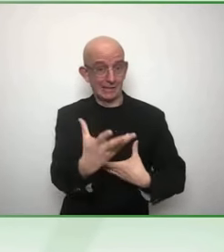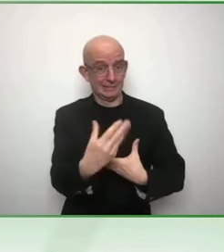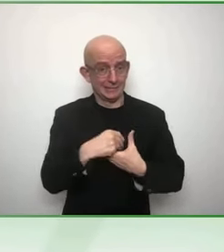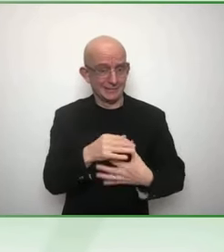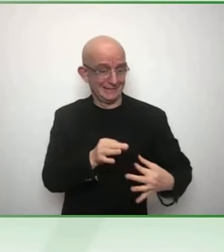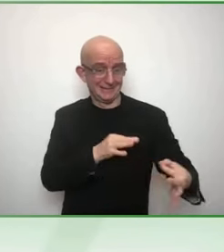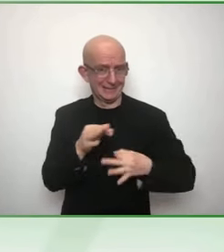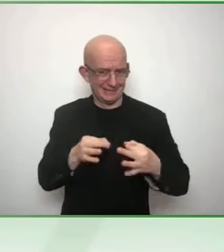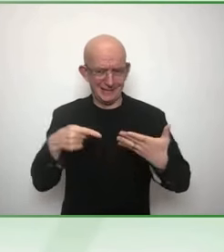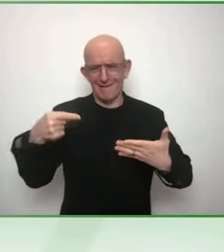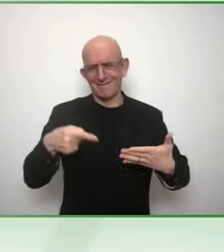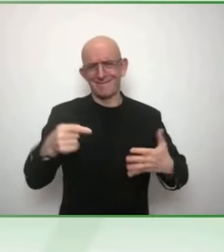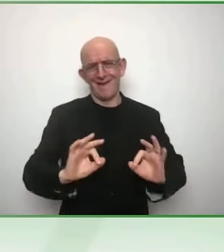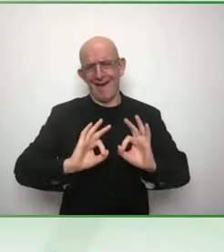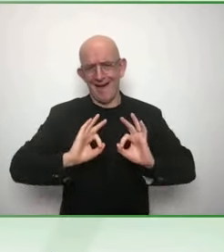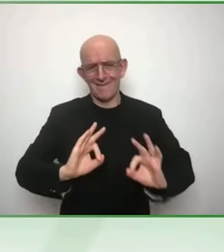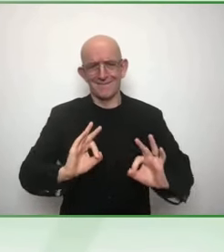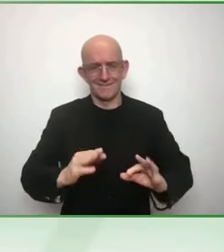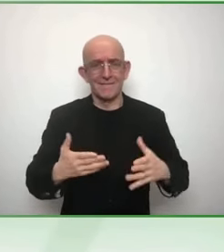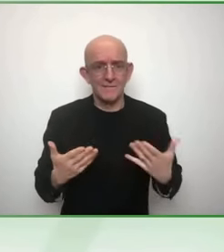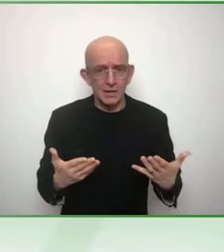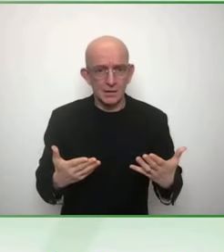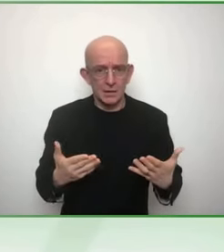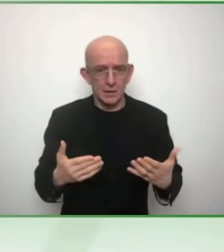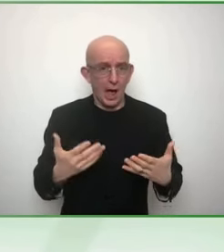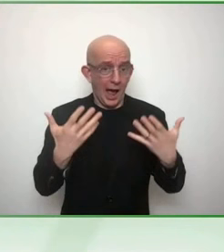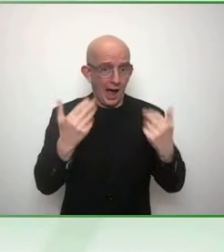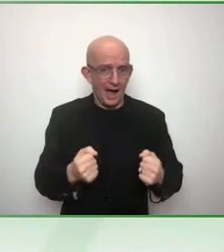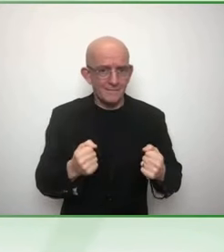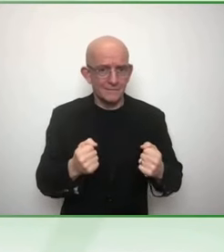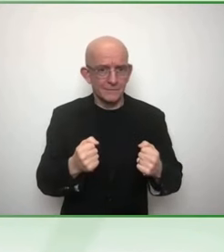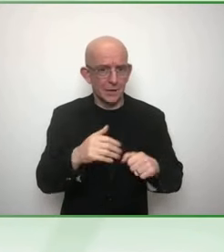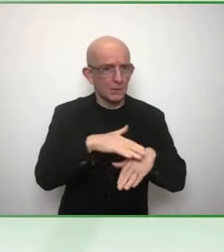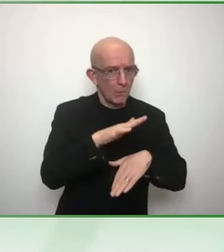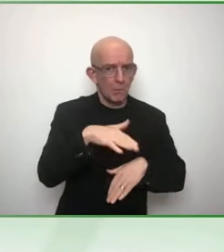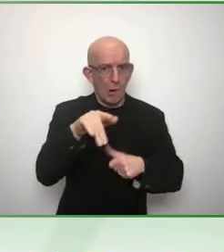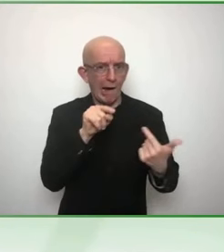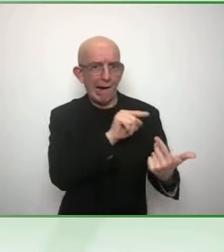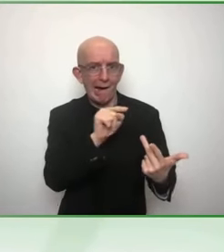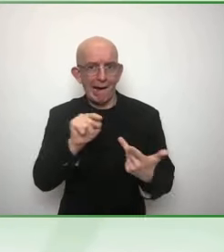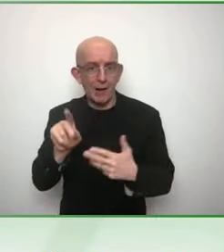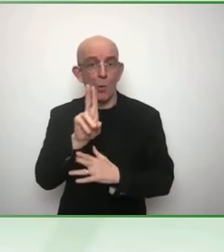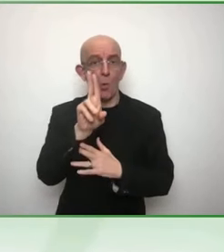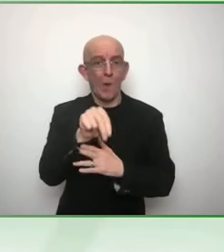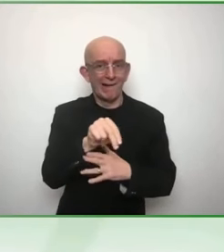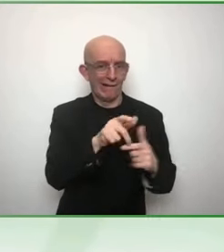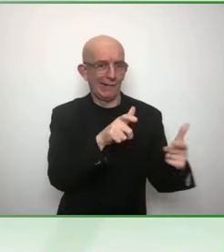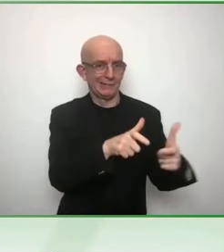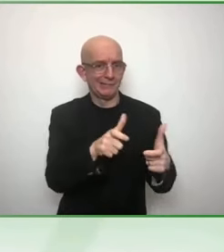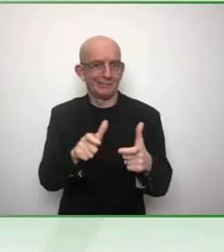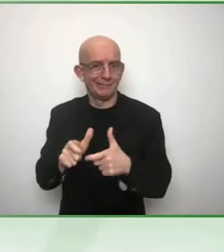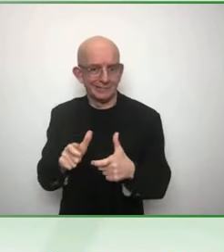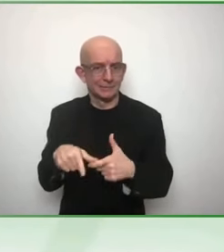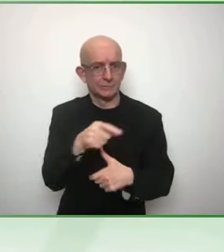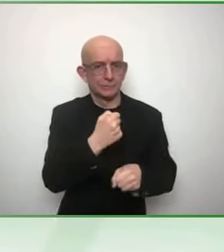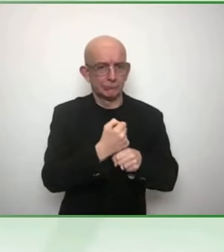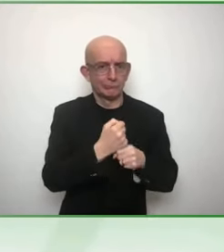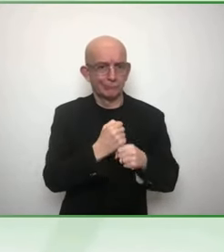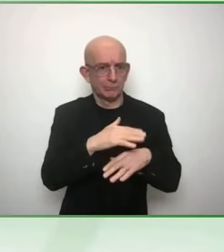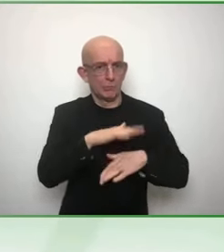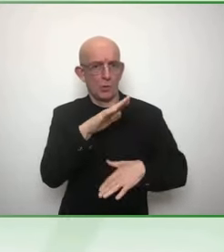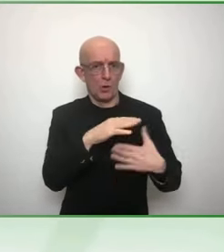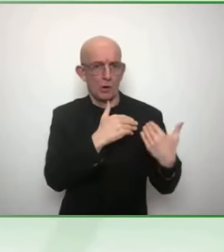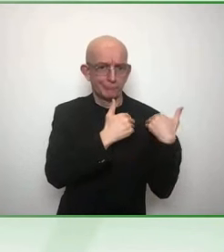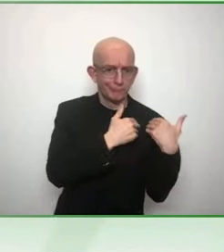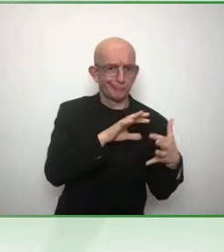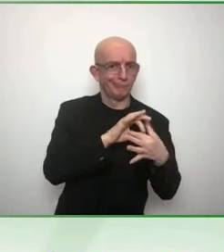noticed what Caroline said about the minister and was unable to even go into a international